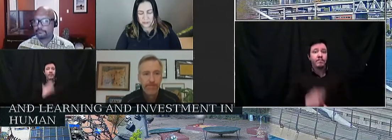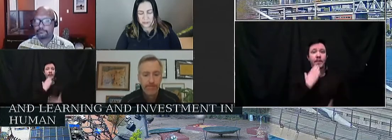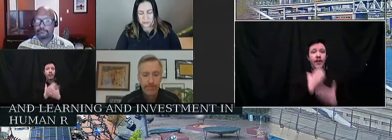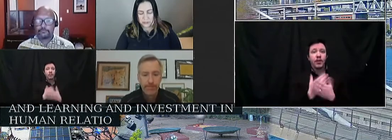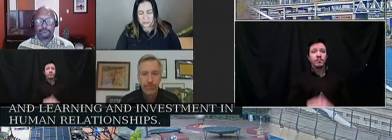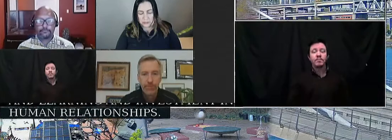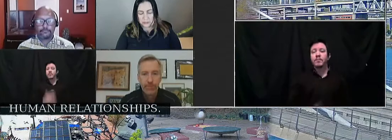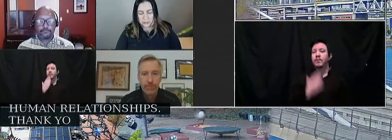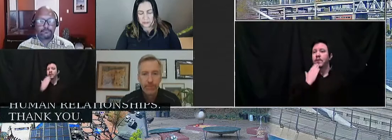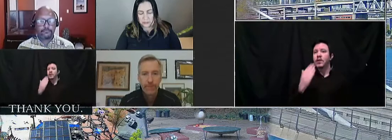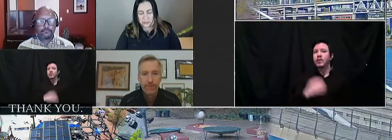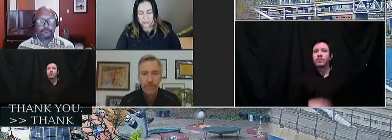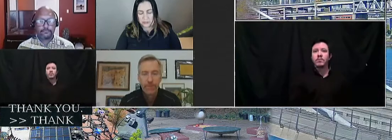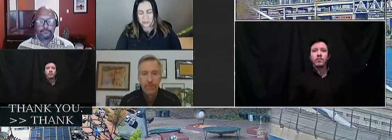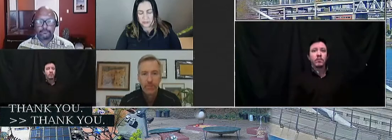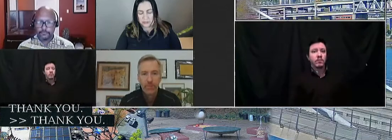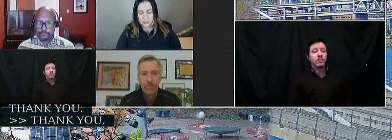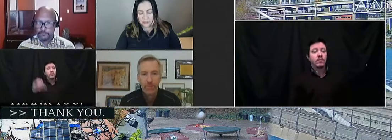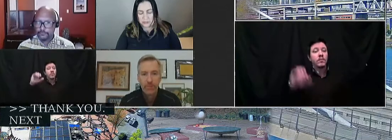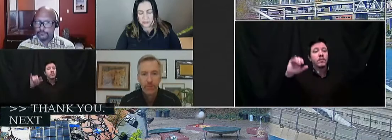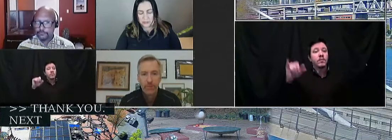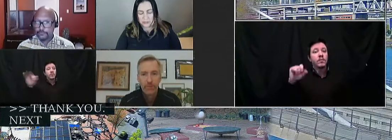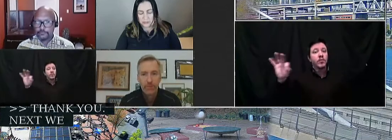Thank you. Next, we have Jeff.